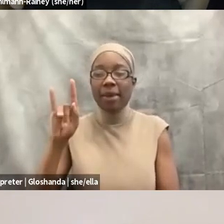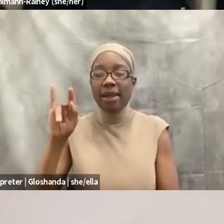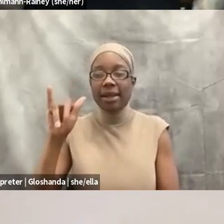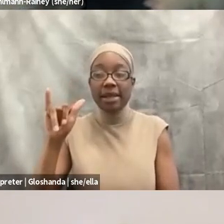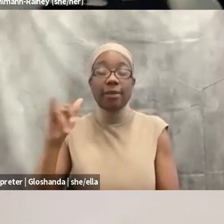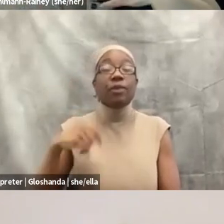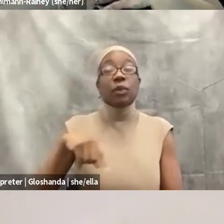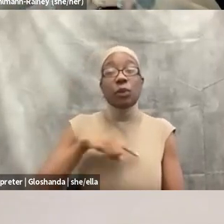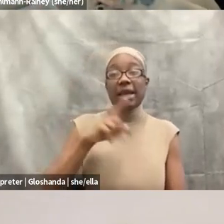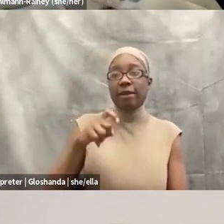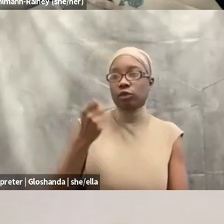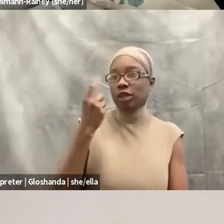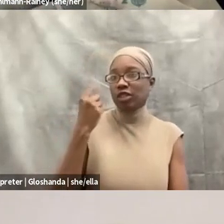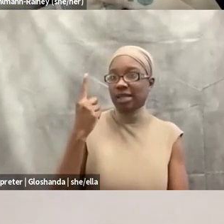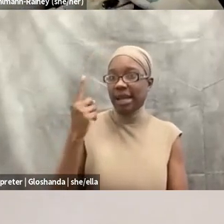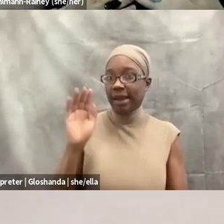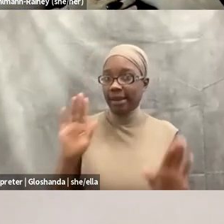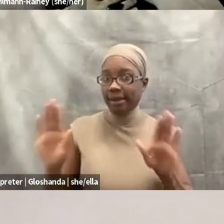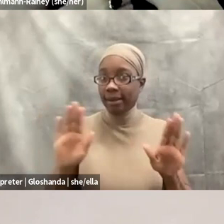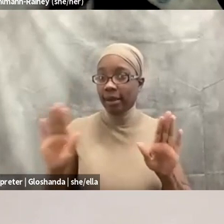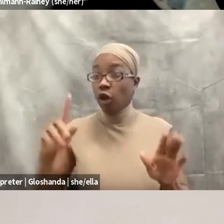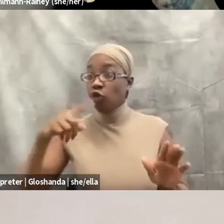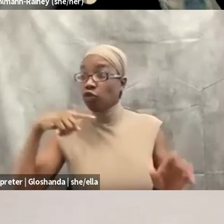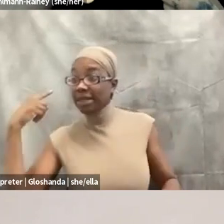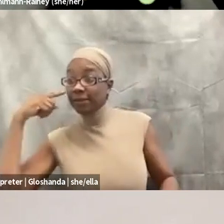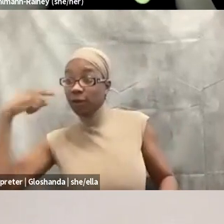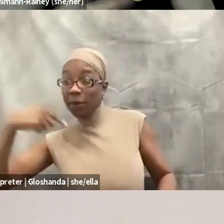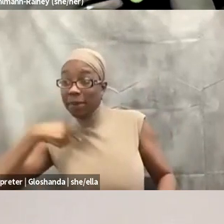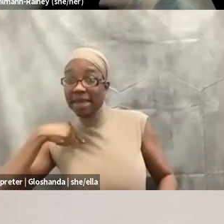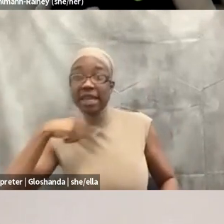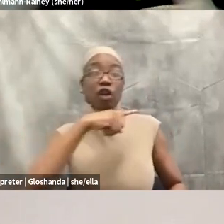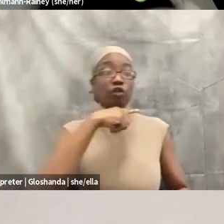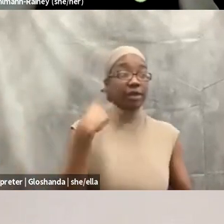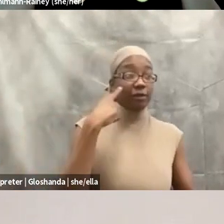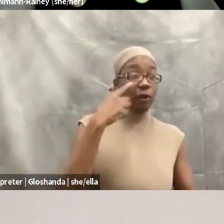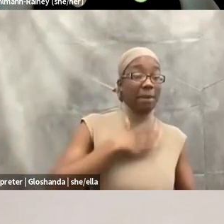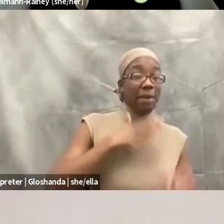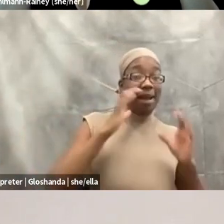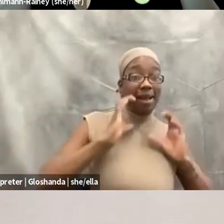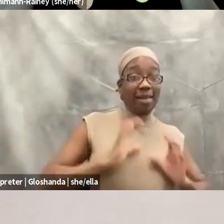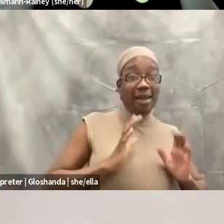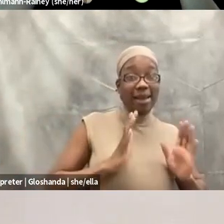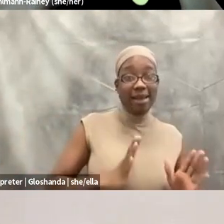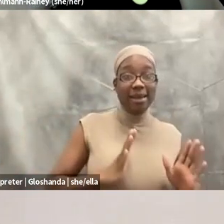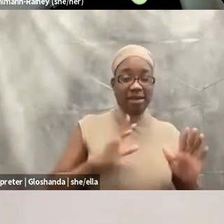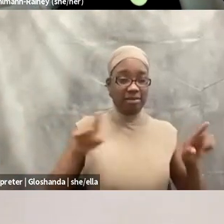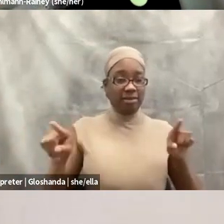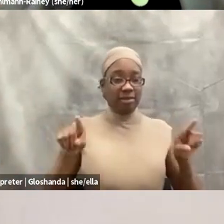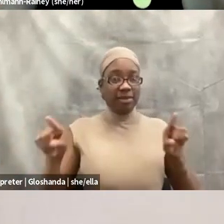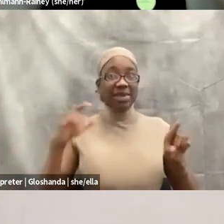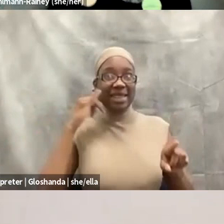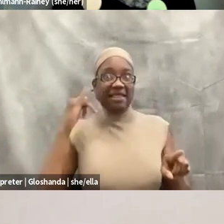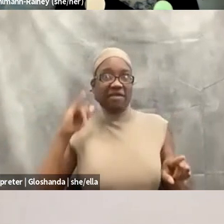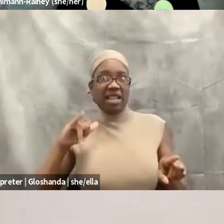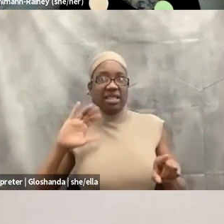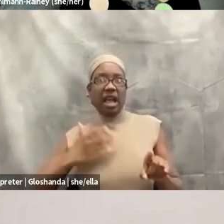between, um, what the risk is to me and what the risk is to my client. Um, if, we're coming from that position, I